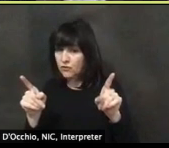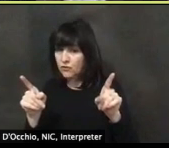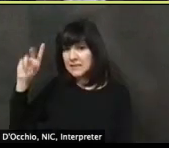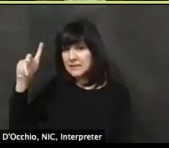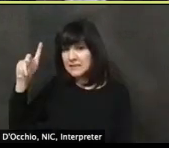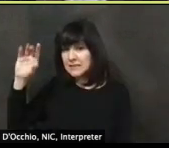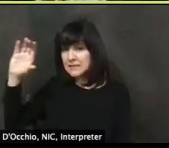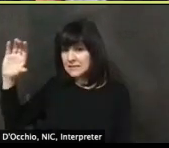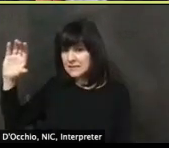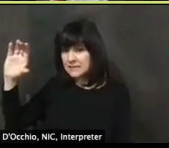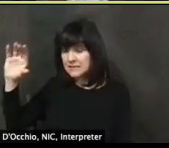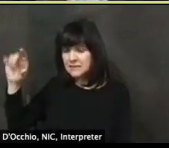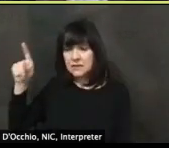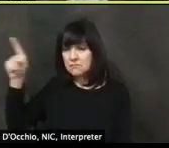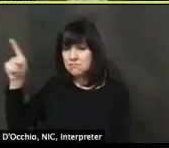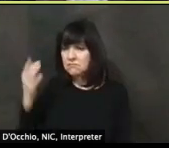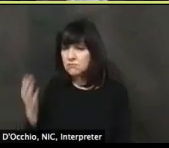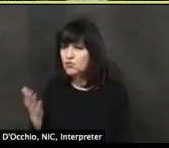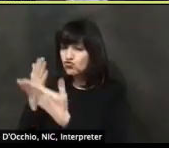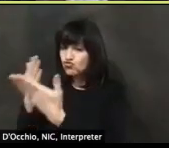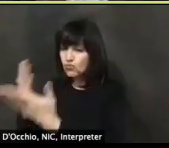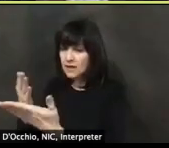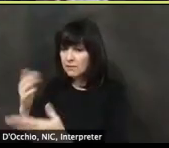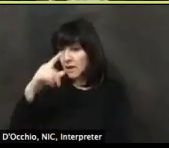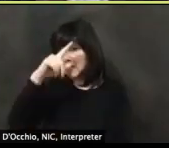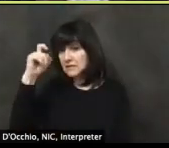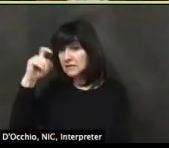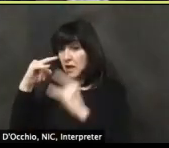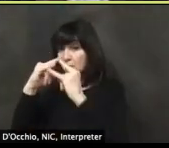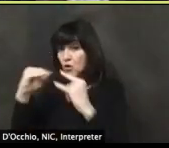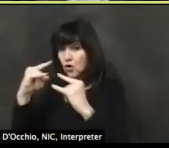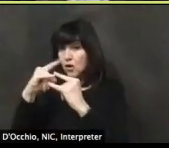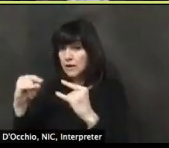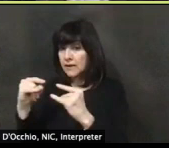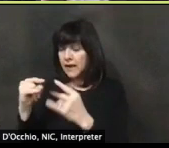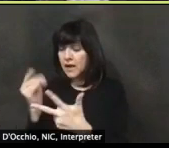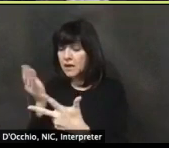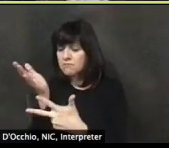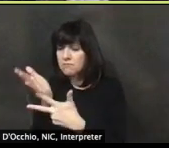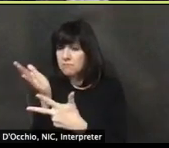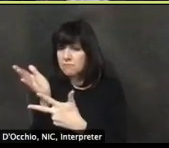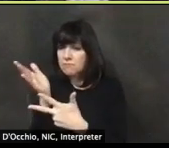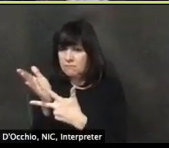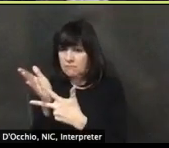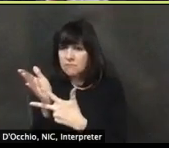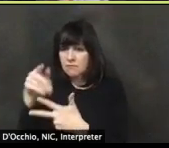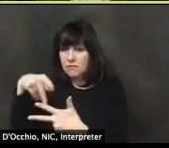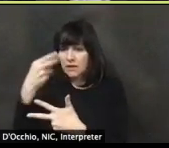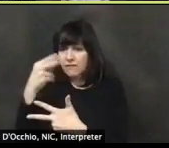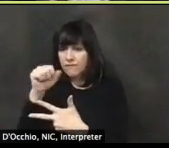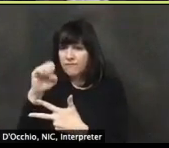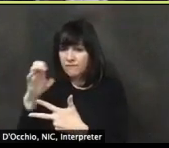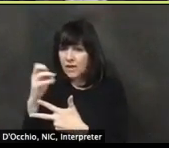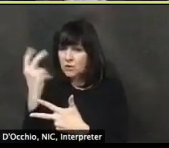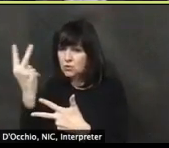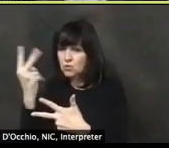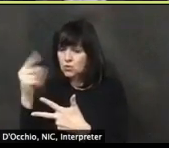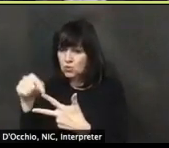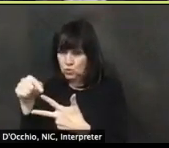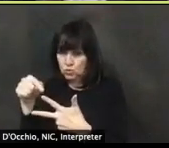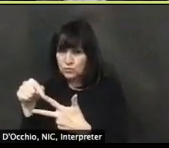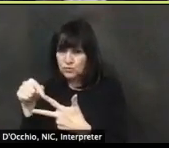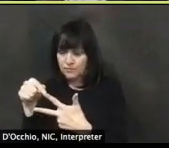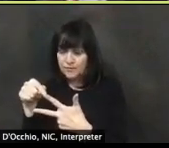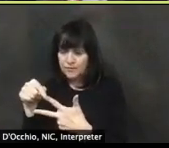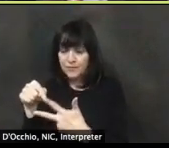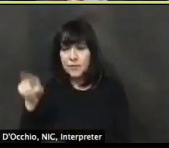Um, but I think it's important to underscore that when the CDC guidance recommends a reopening of an industry, whether it's phase one, phase two, phase